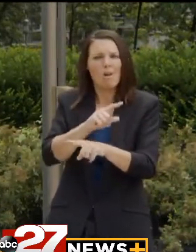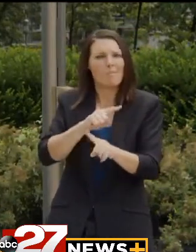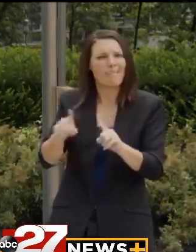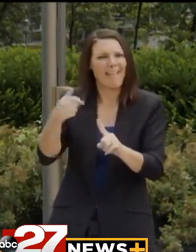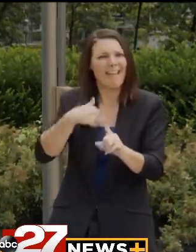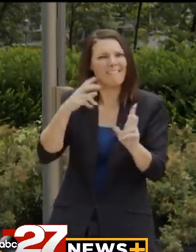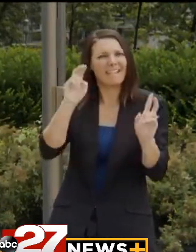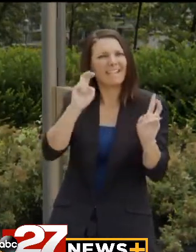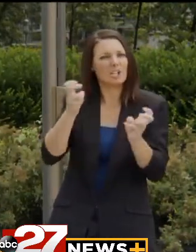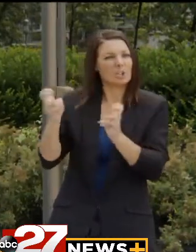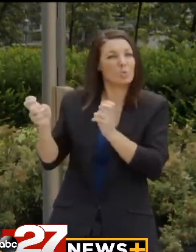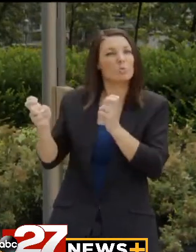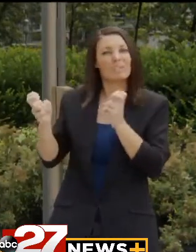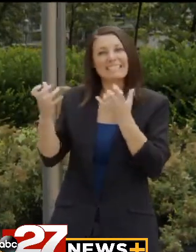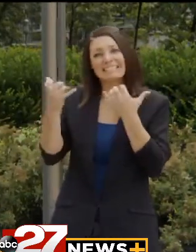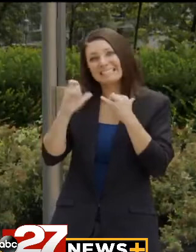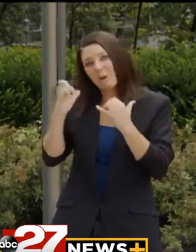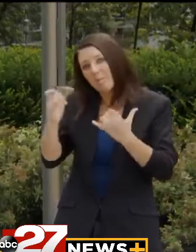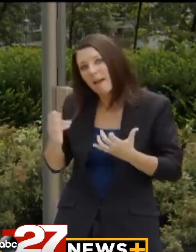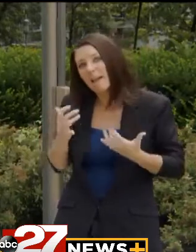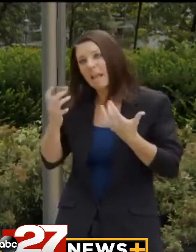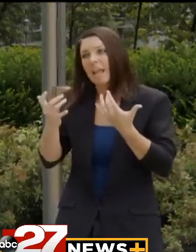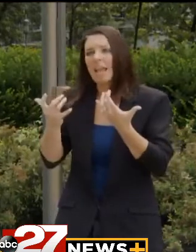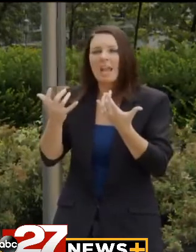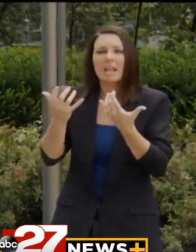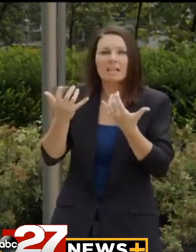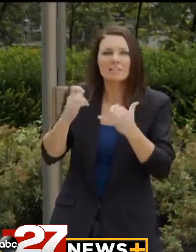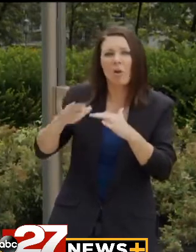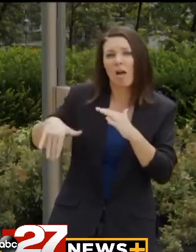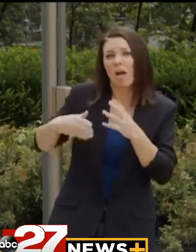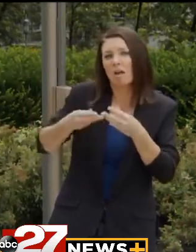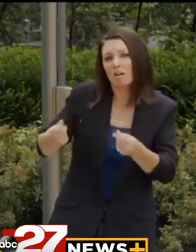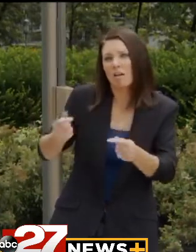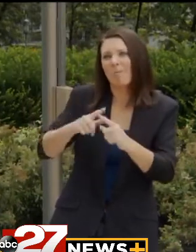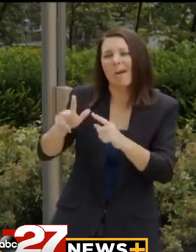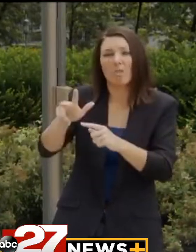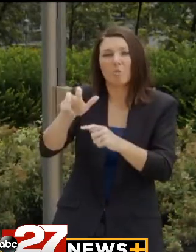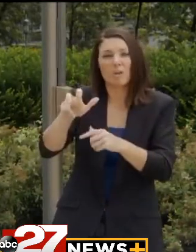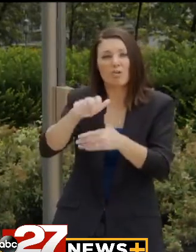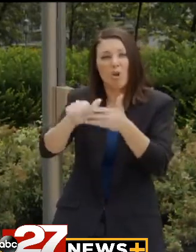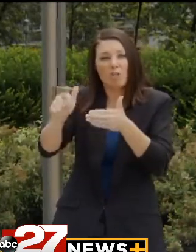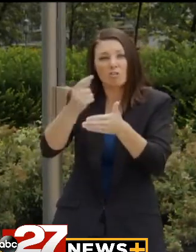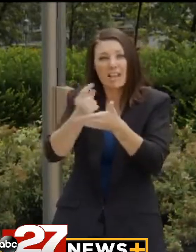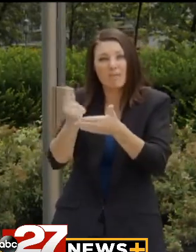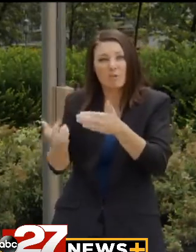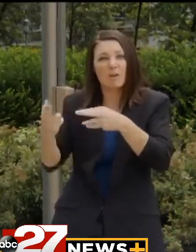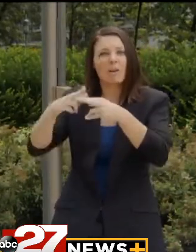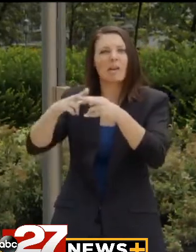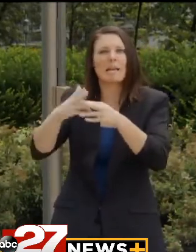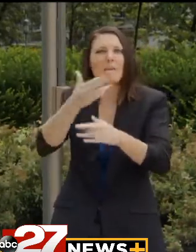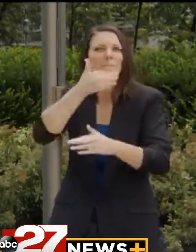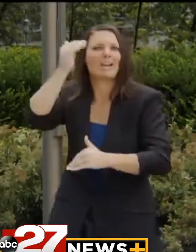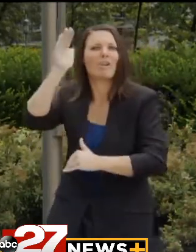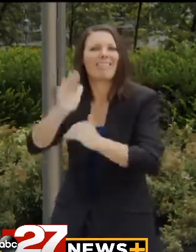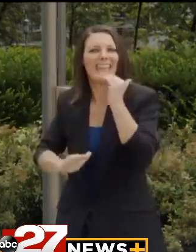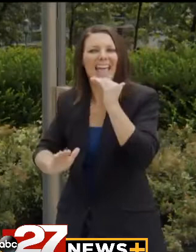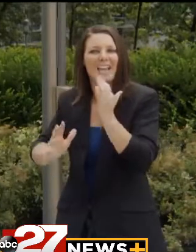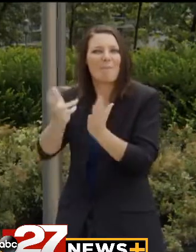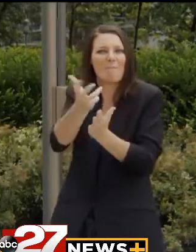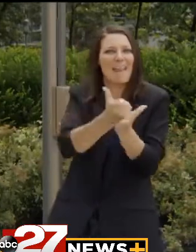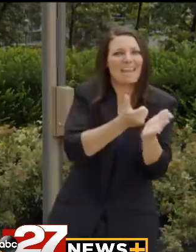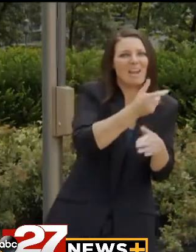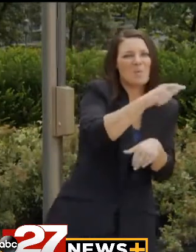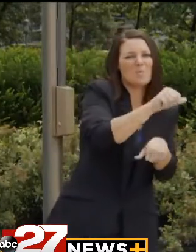have issues that, that are, are still pending? And how many were just people who were 300 bucks a week was better than they were making? Right. Um,